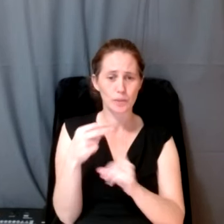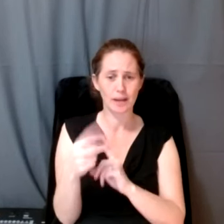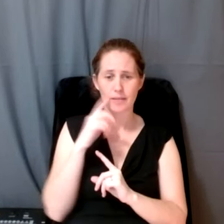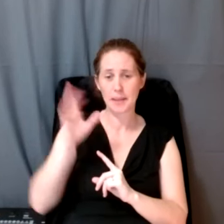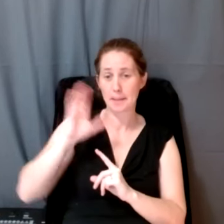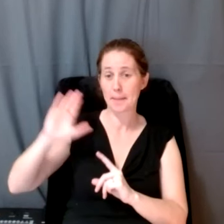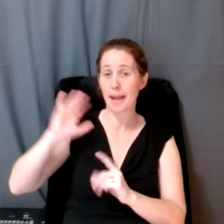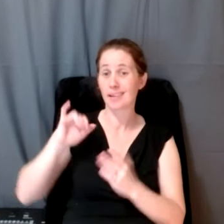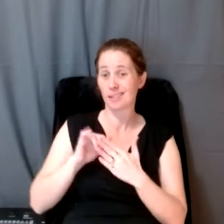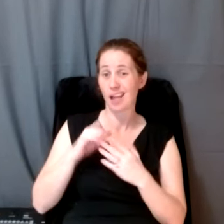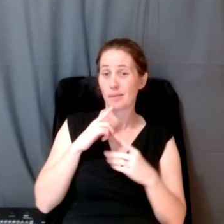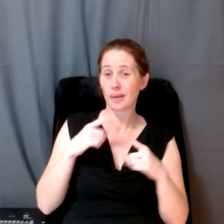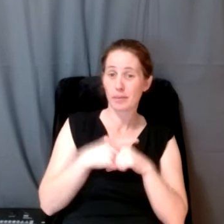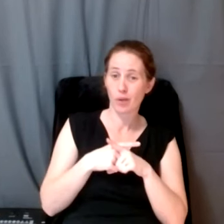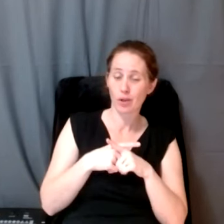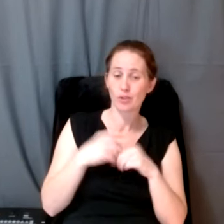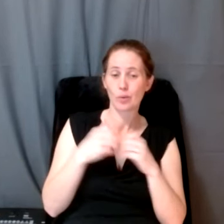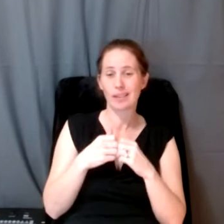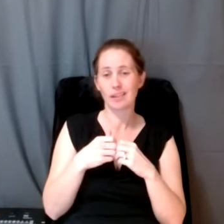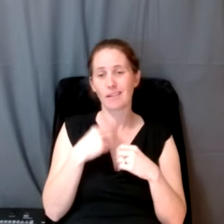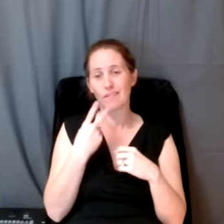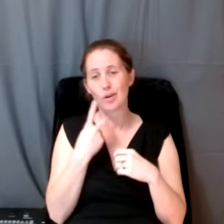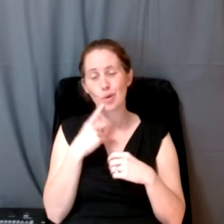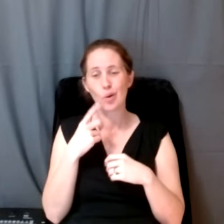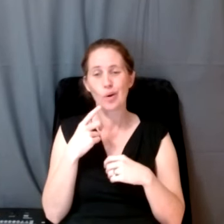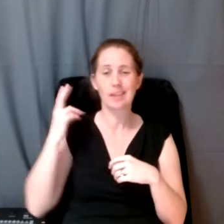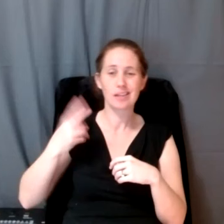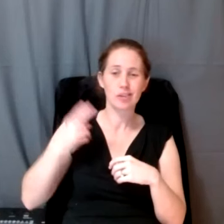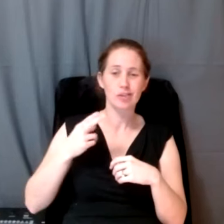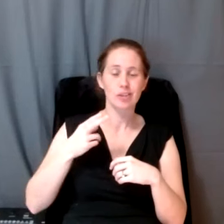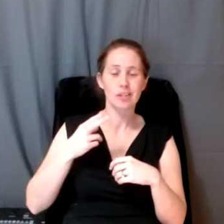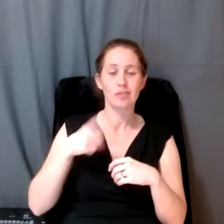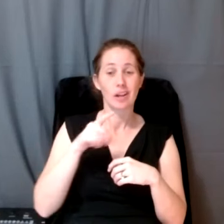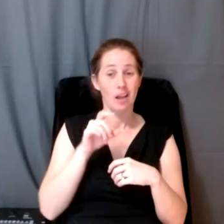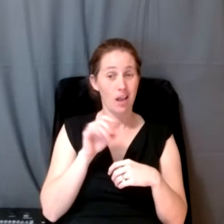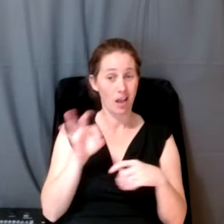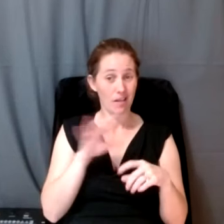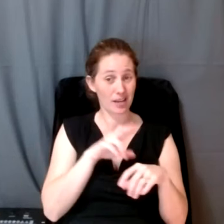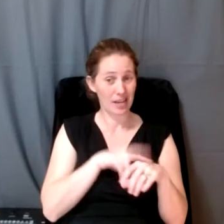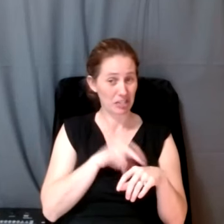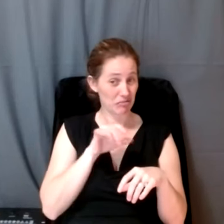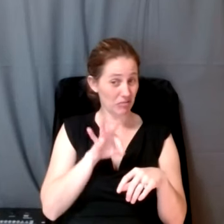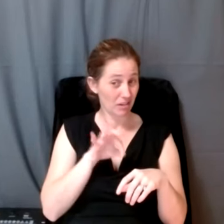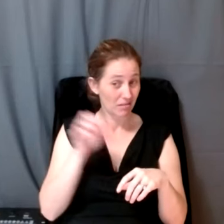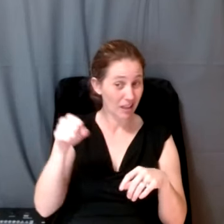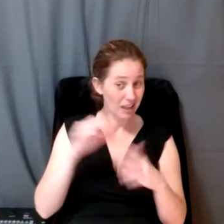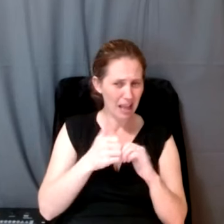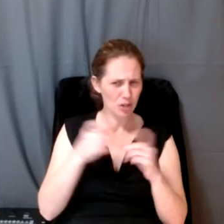that have been at odds with the sort of the verbal or the ancestral history of the tribes? And if so, how has that been handled?